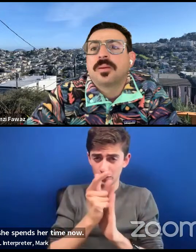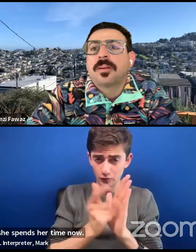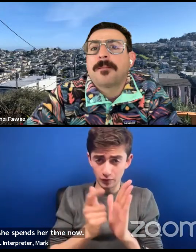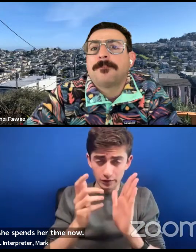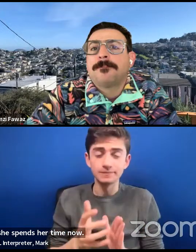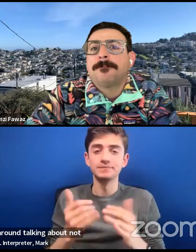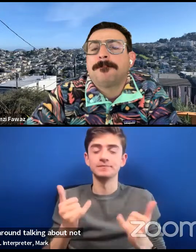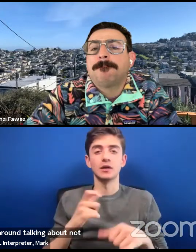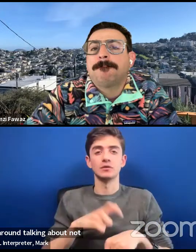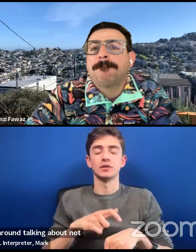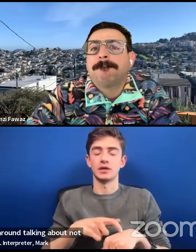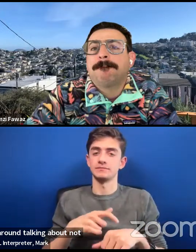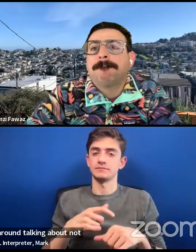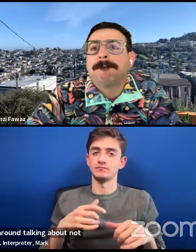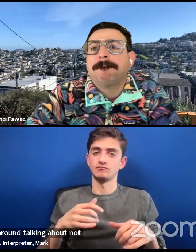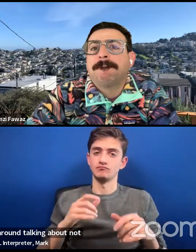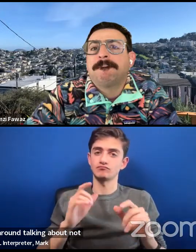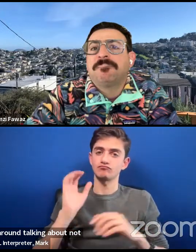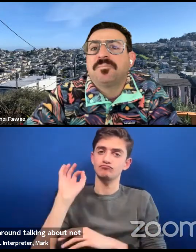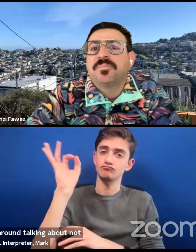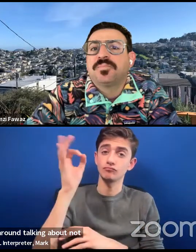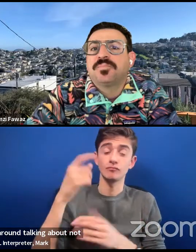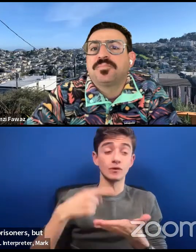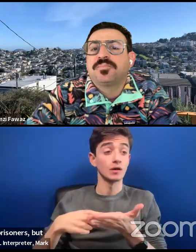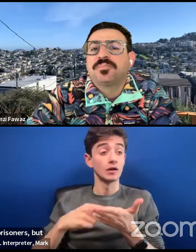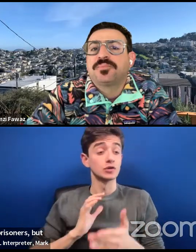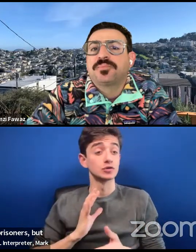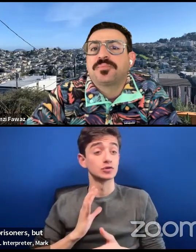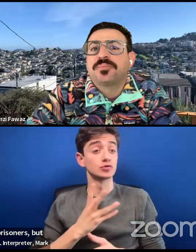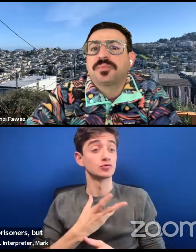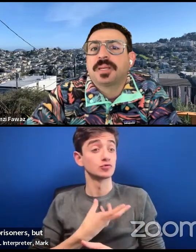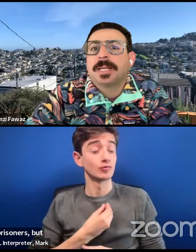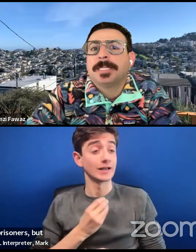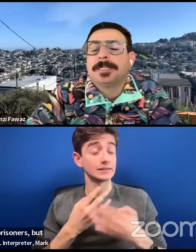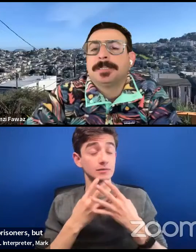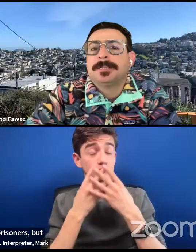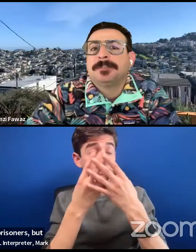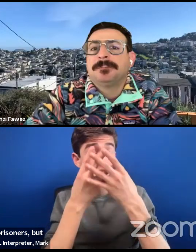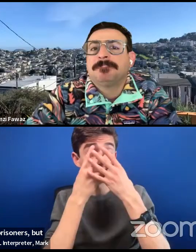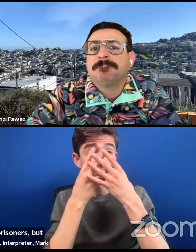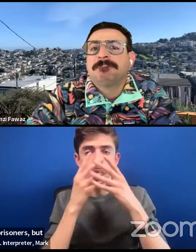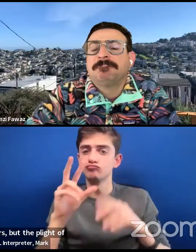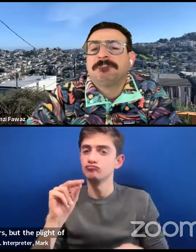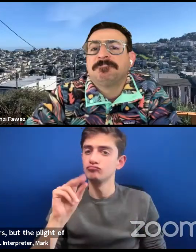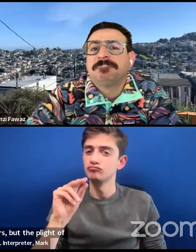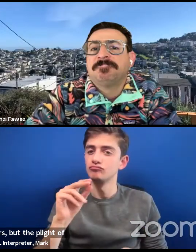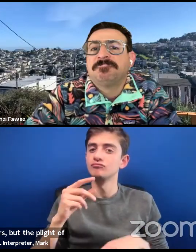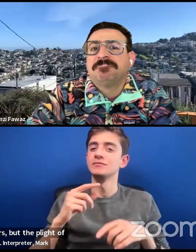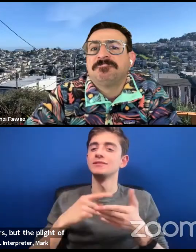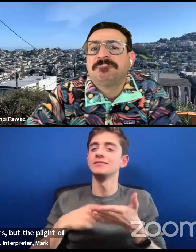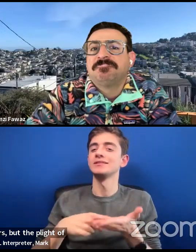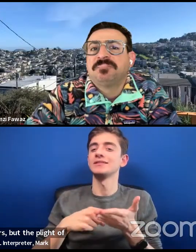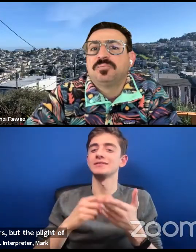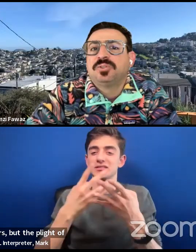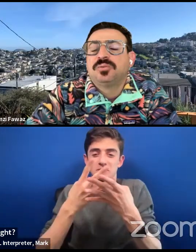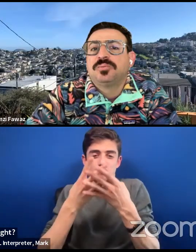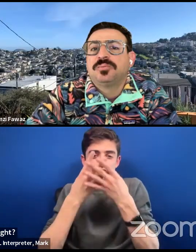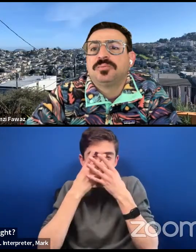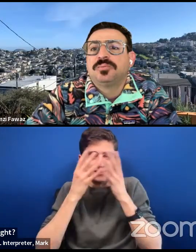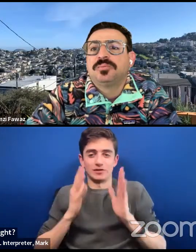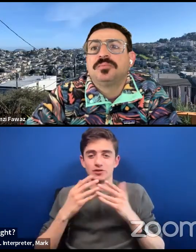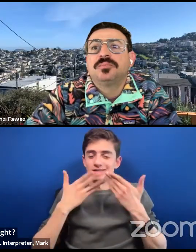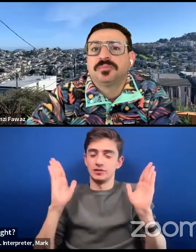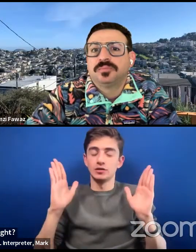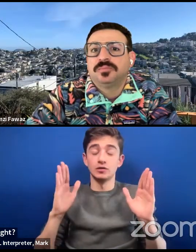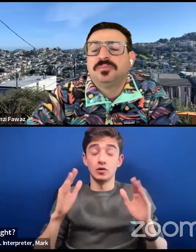not the plight of trans prisoners, but the plight of prisoners, right? So like trans prisoners are often denied medical